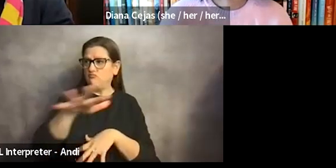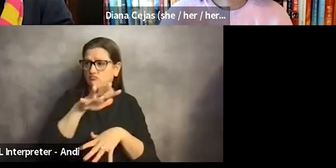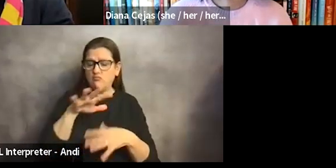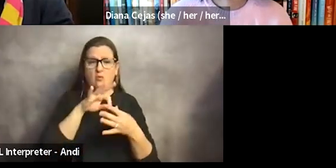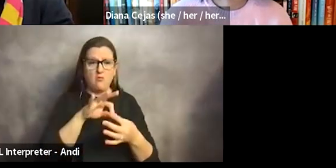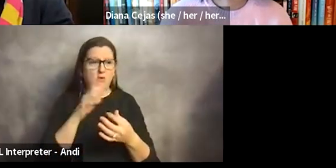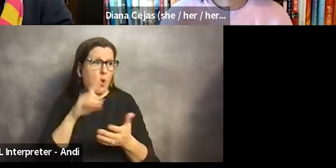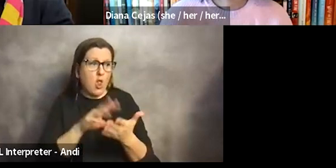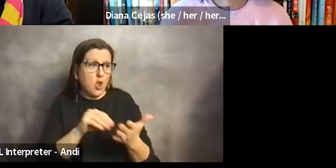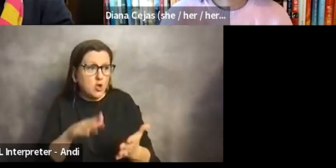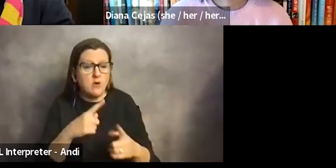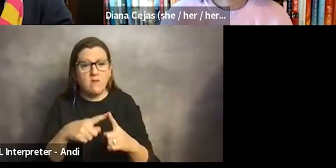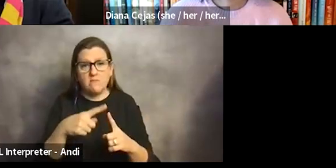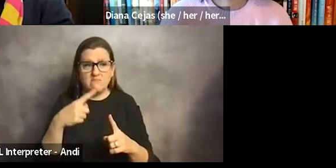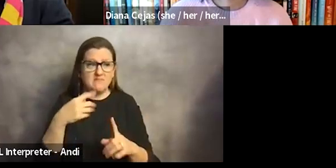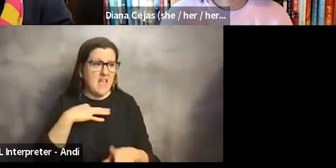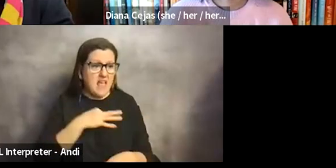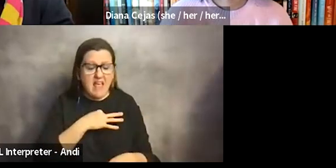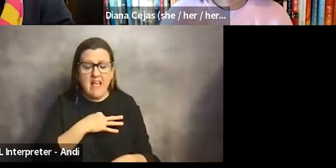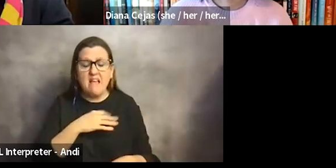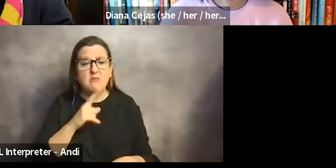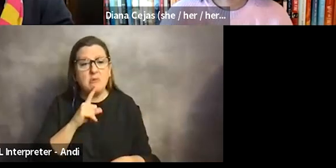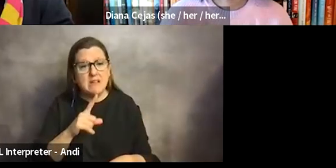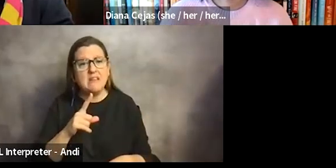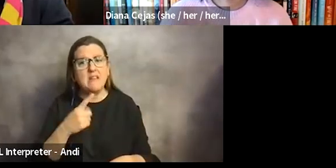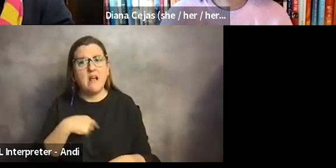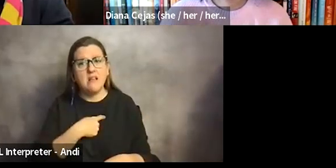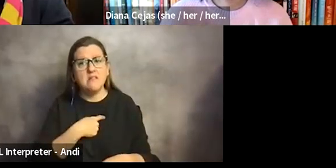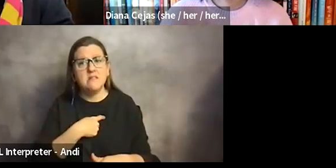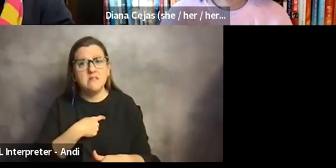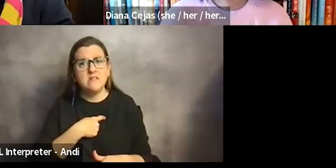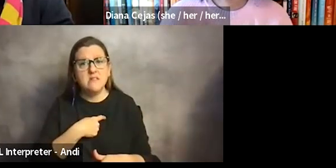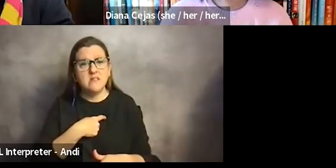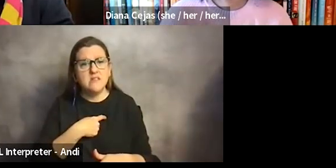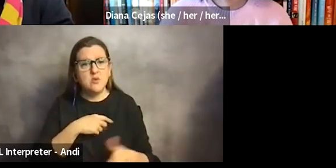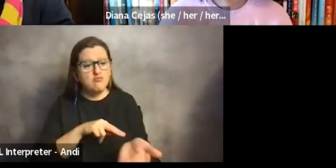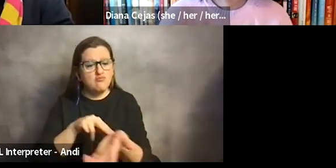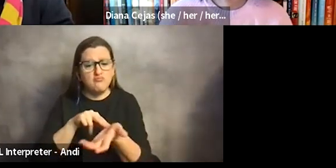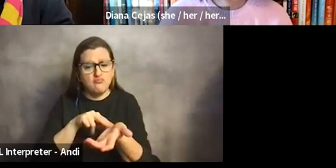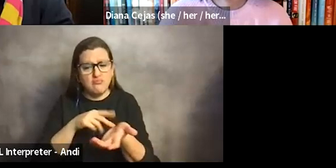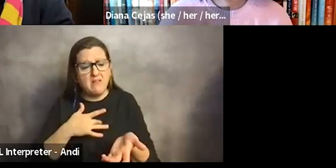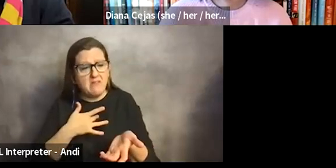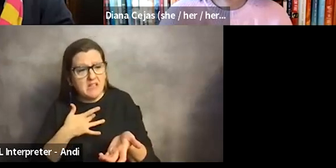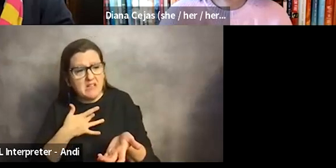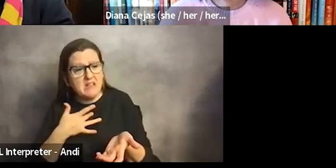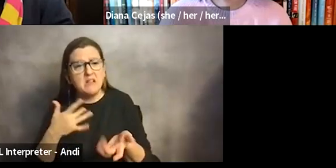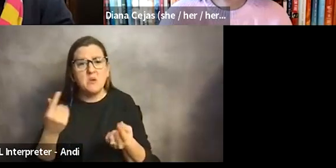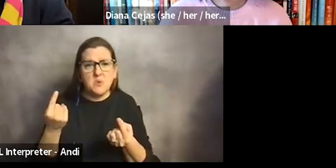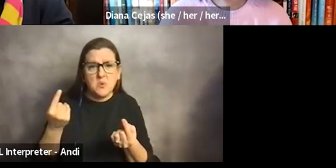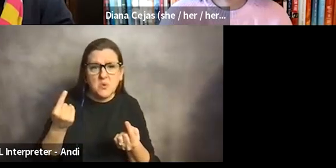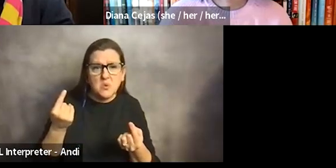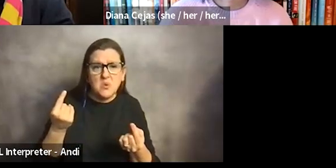staff, um, and to have us really take a kind of, um, heat map of what we're doing, you know, in, in our, uh,